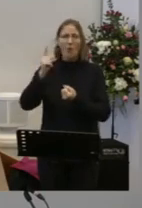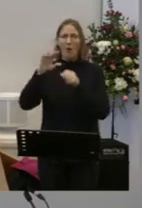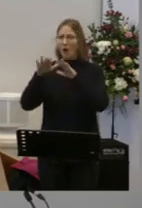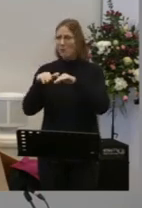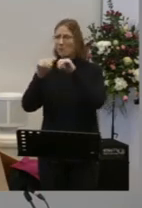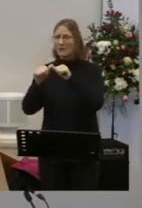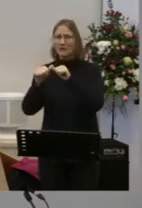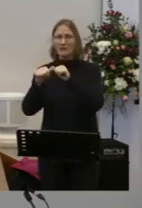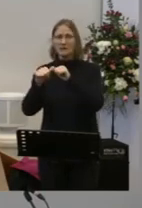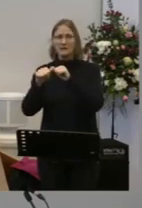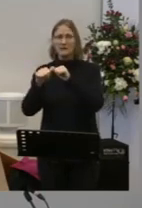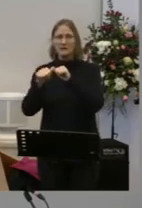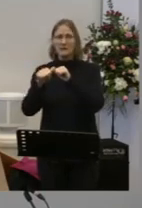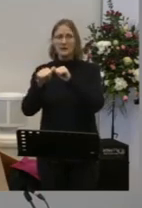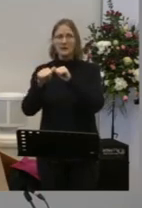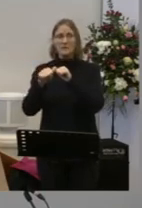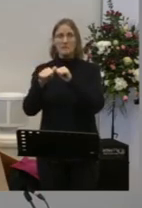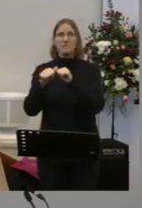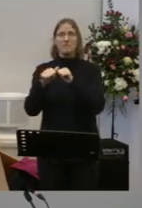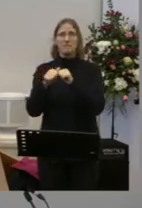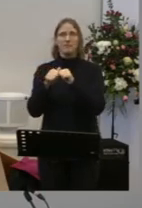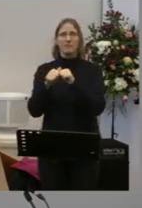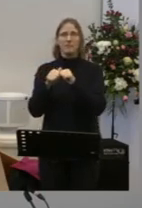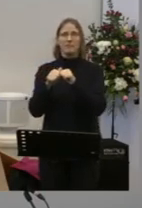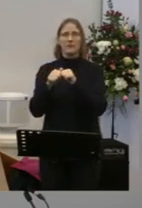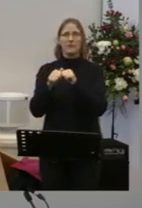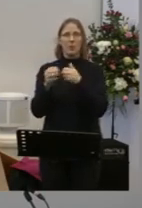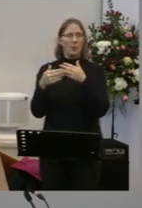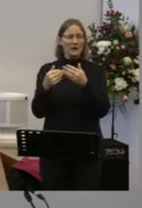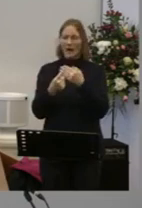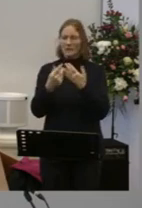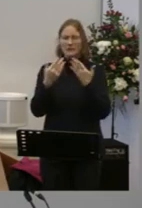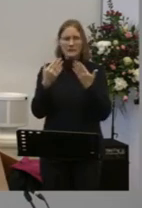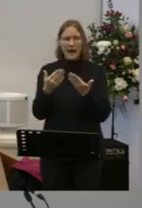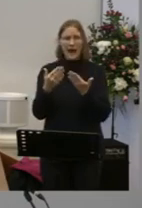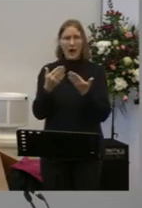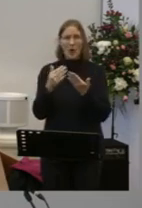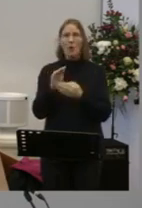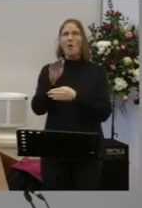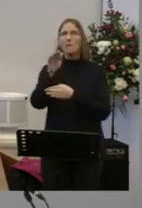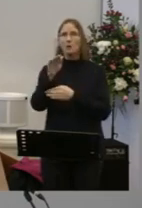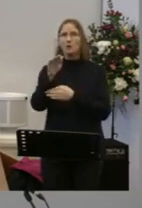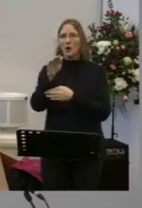The understanding That in the end The love of God Wins